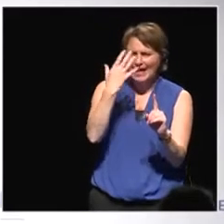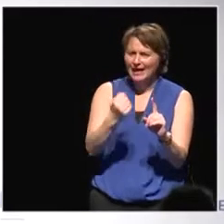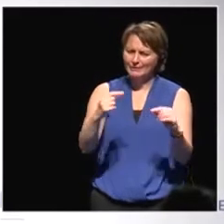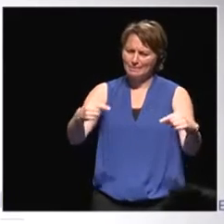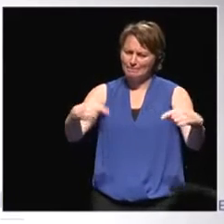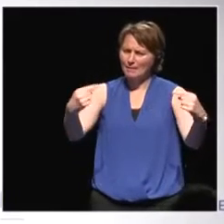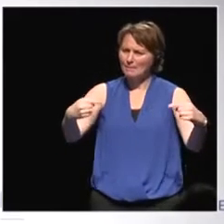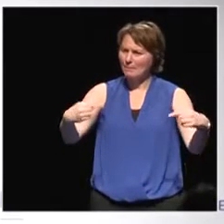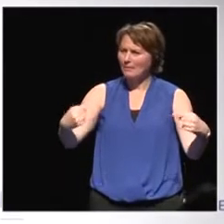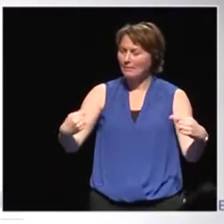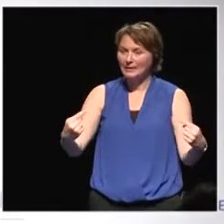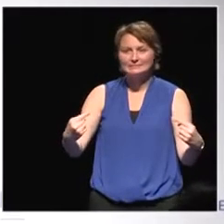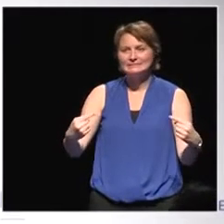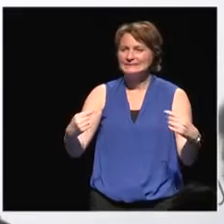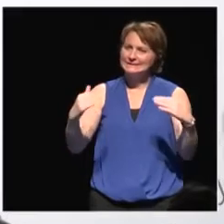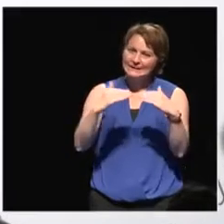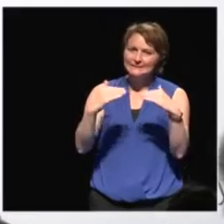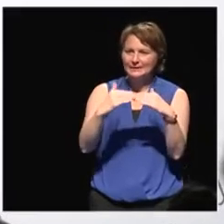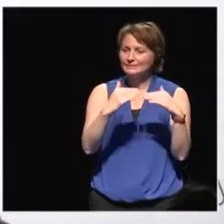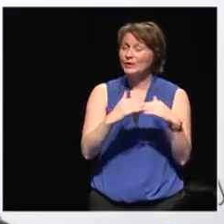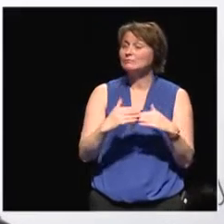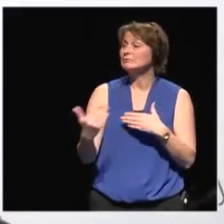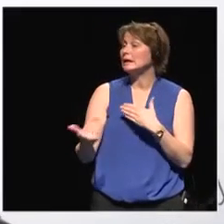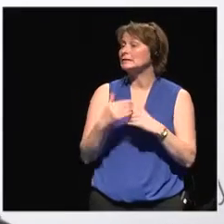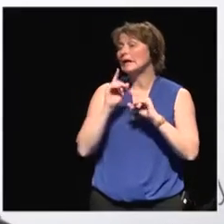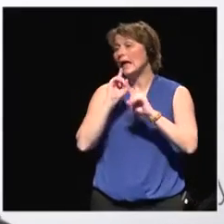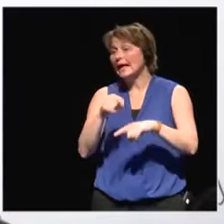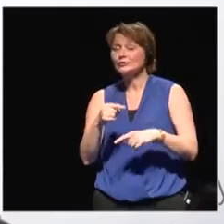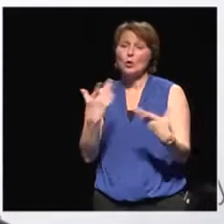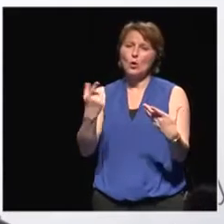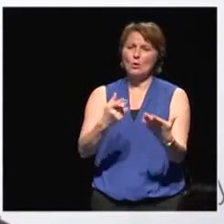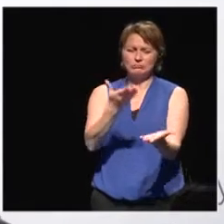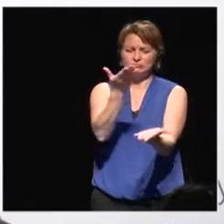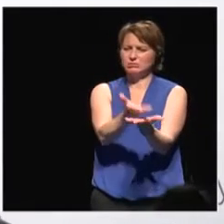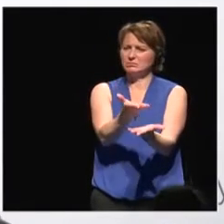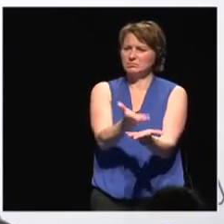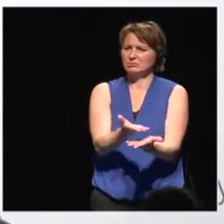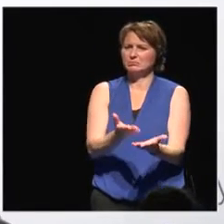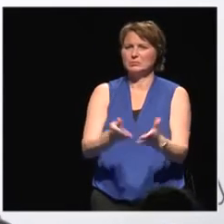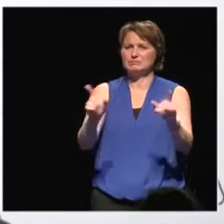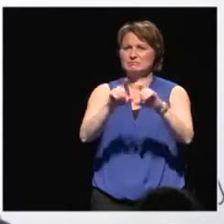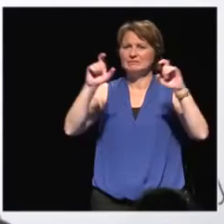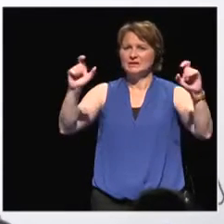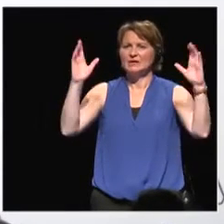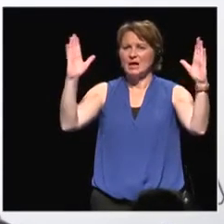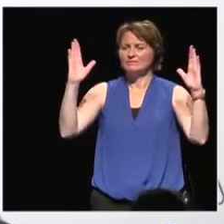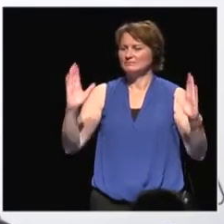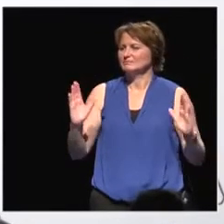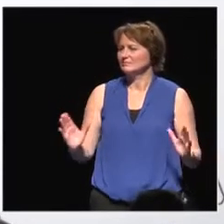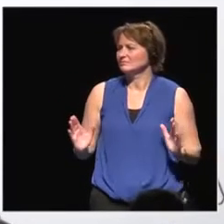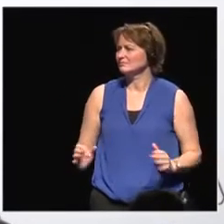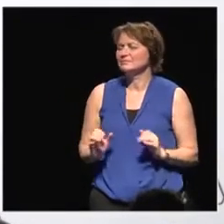think there are no easy answer or carved in stone definitions which are straight on